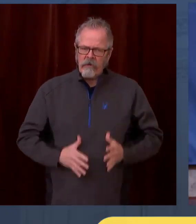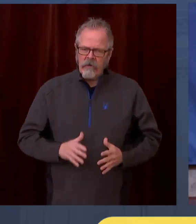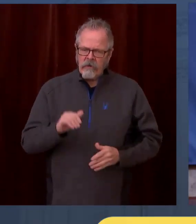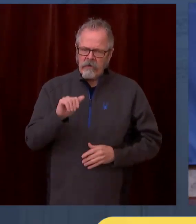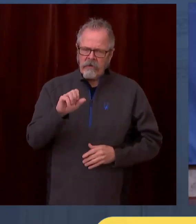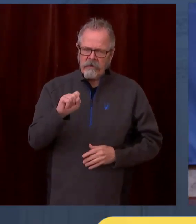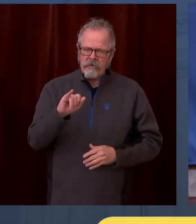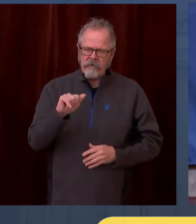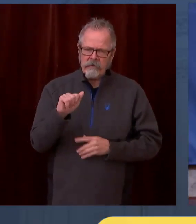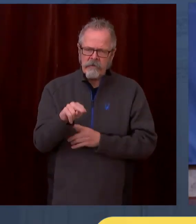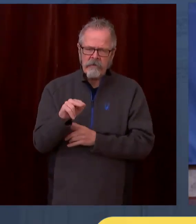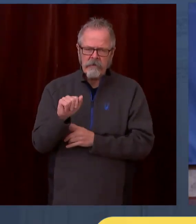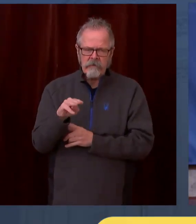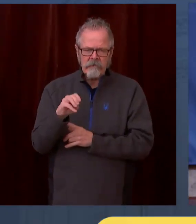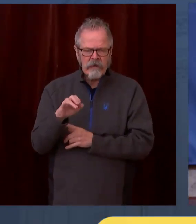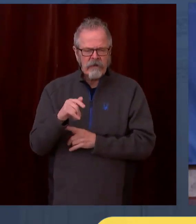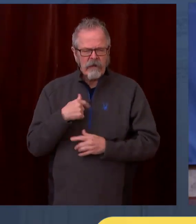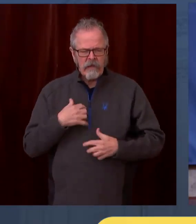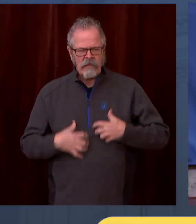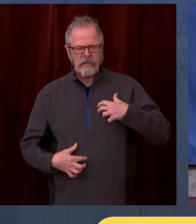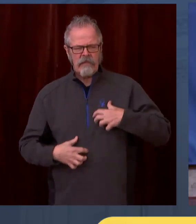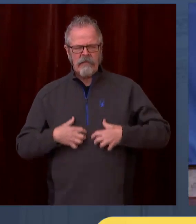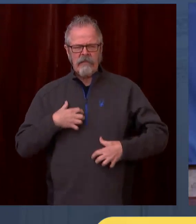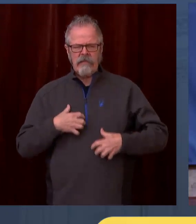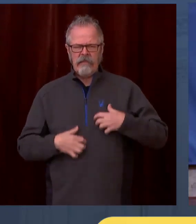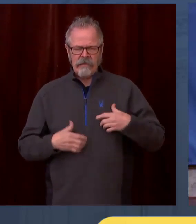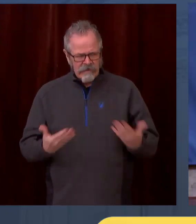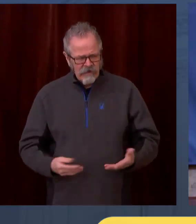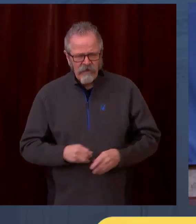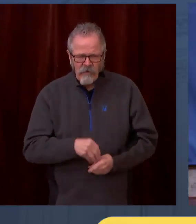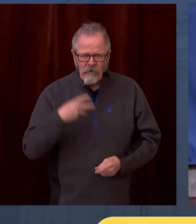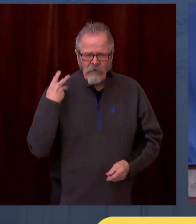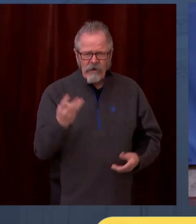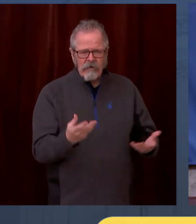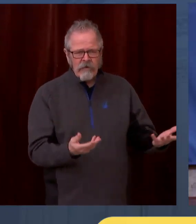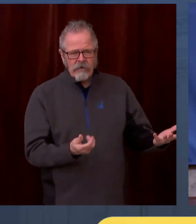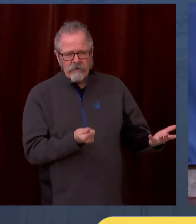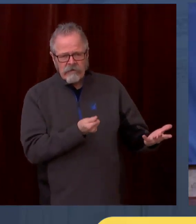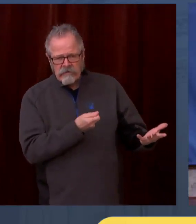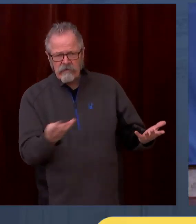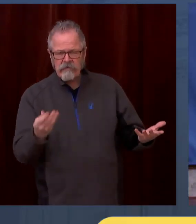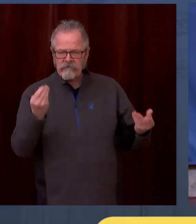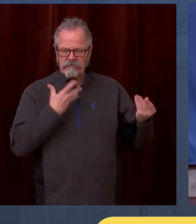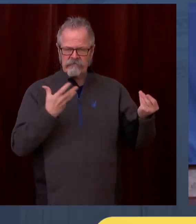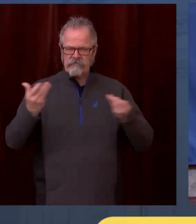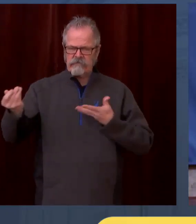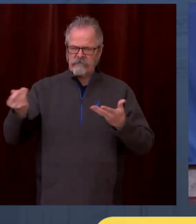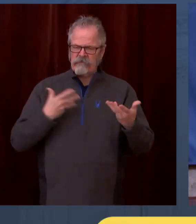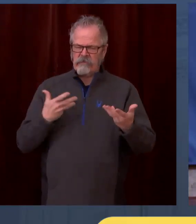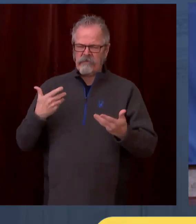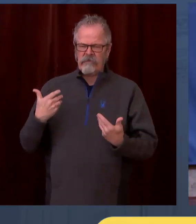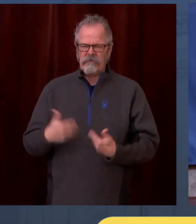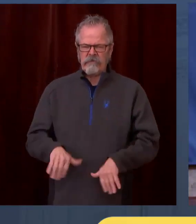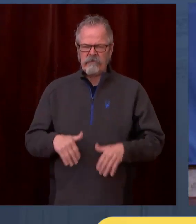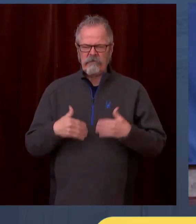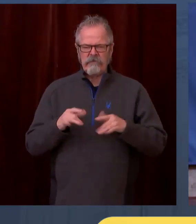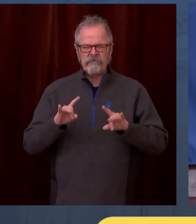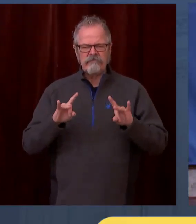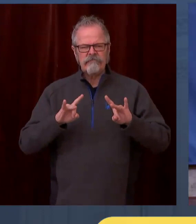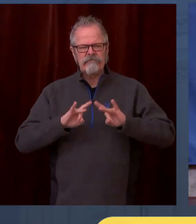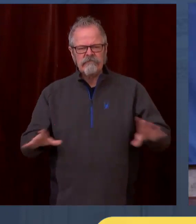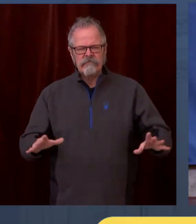that have involved horrific acts of violence. In February, an Inglemore teacher, a woman of Japanese ancestry,